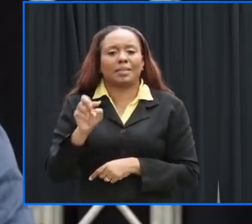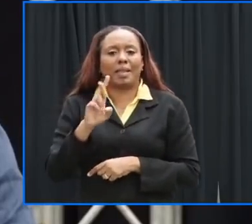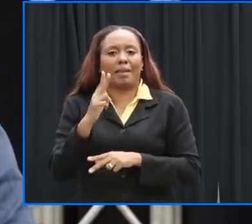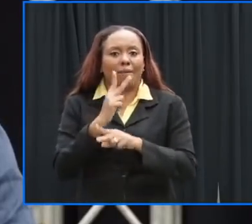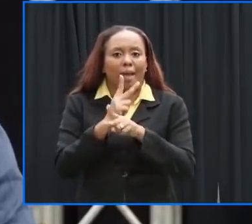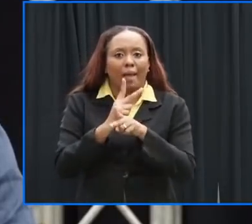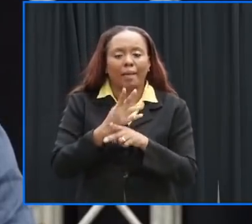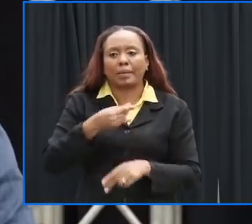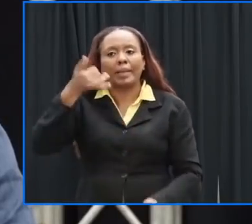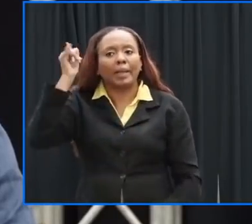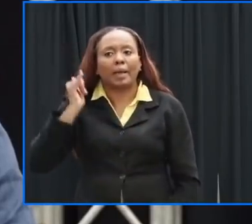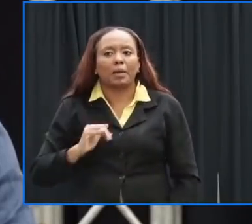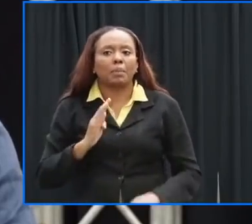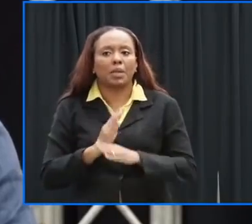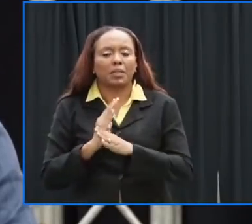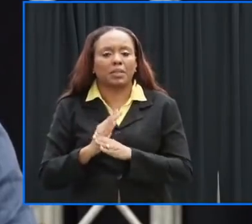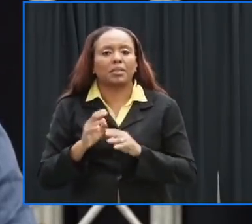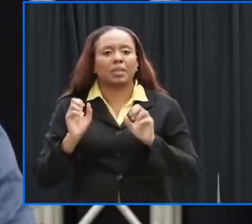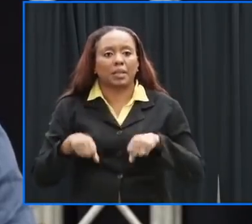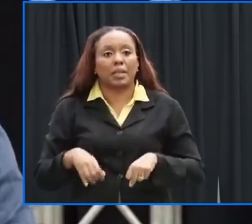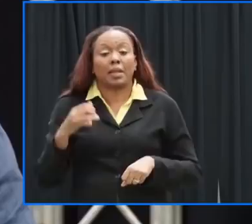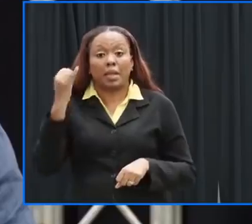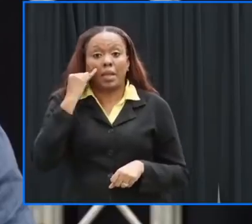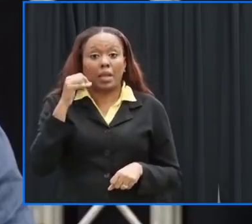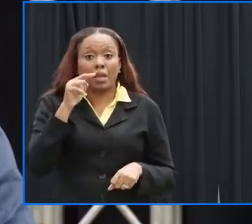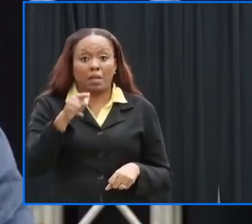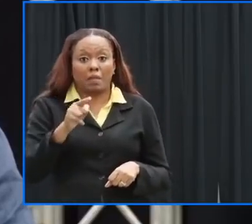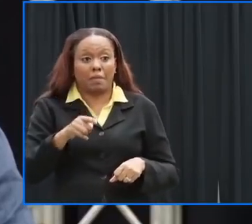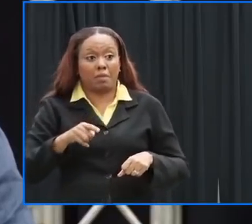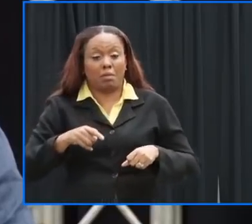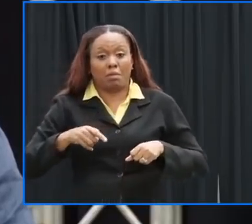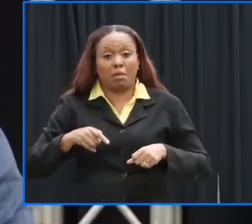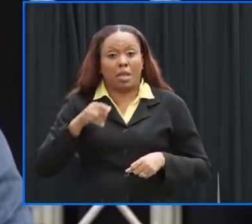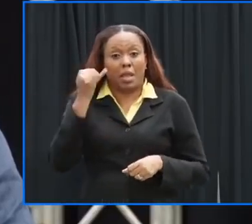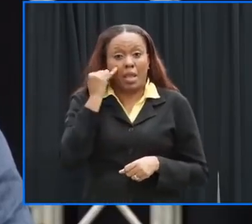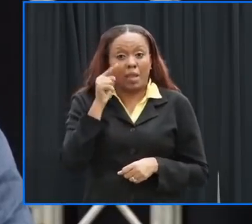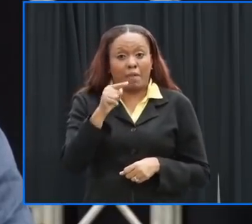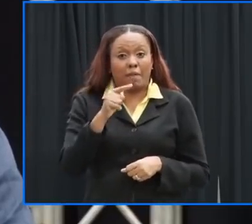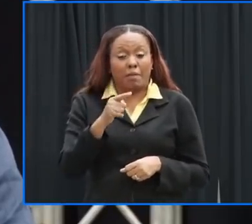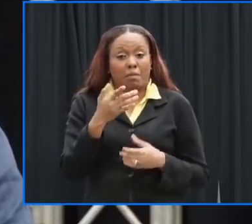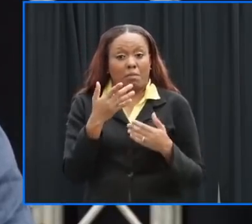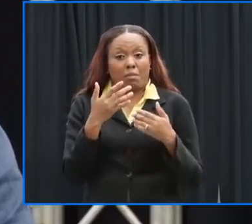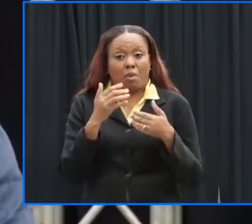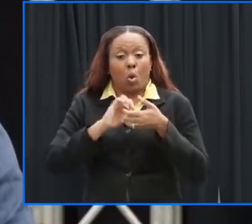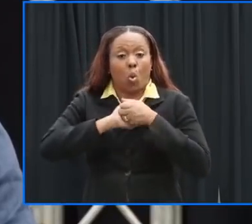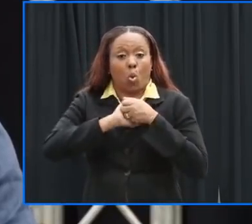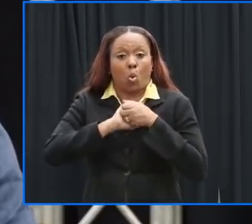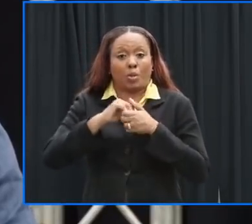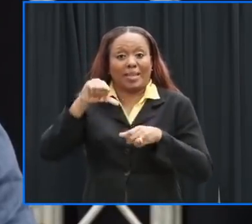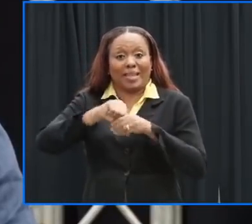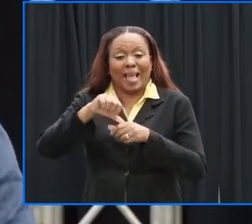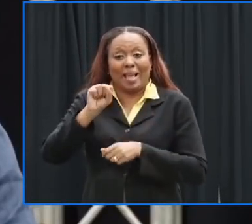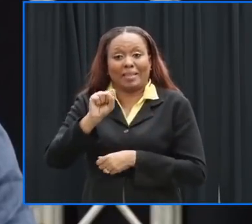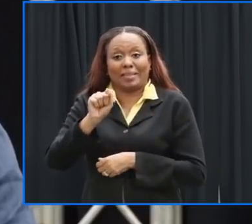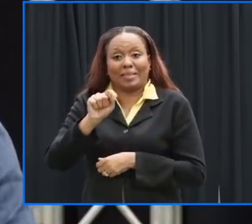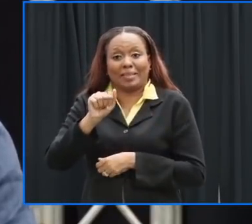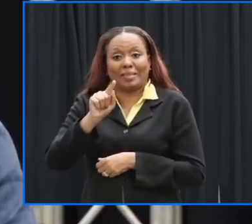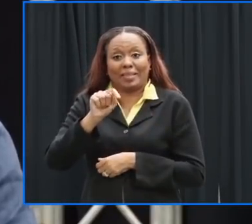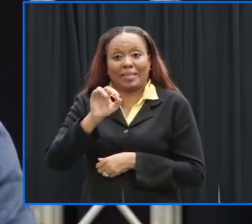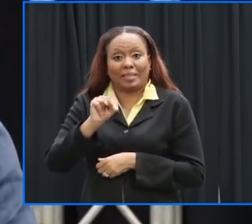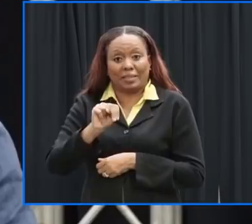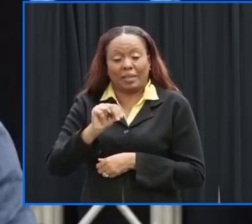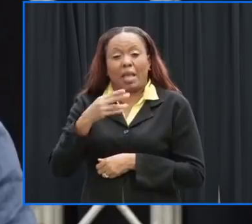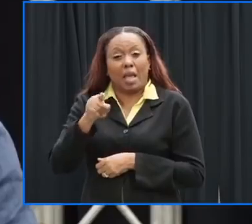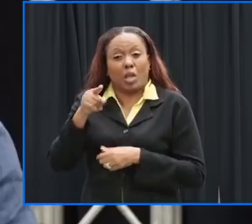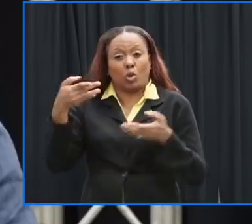if you are the gas station owner allow your gas station to open until 10 you're responsible for getting your staff home because the last bus is going to